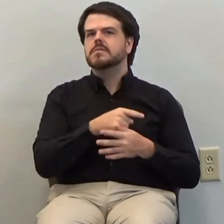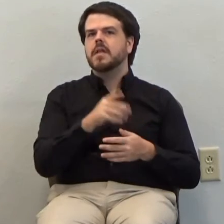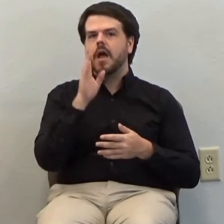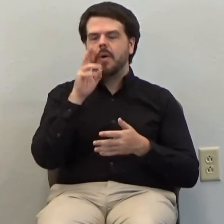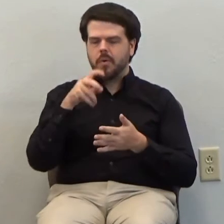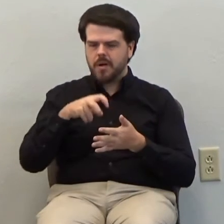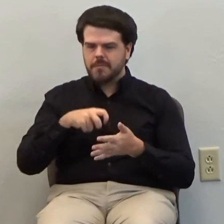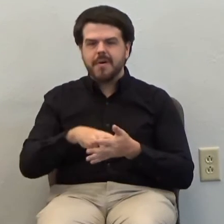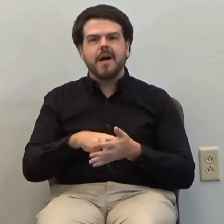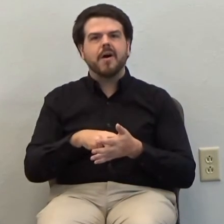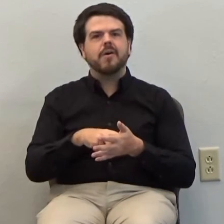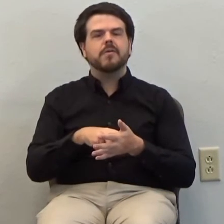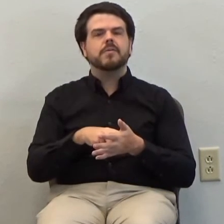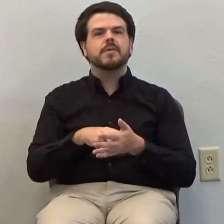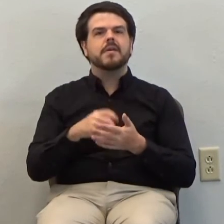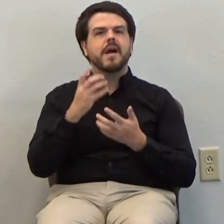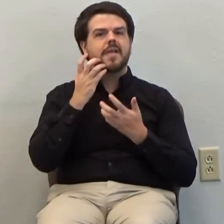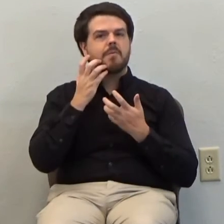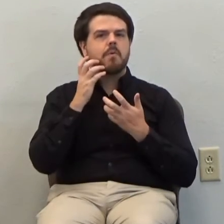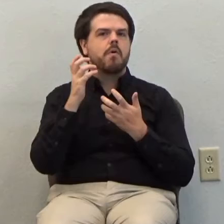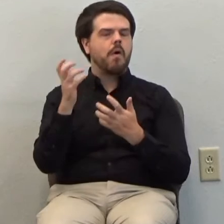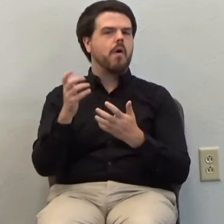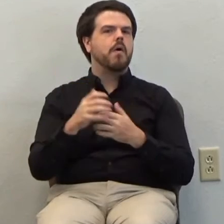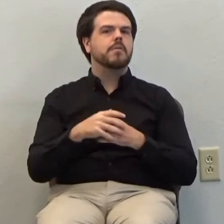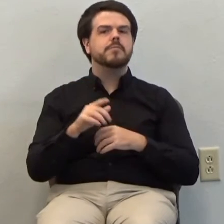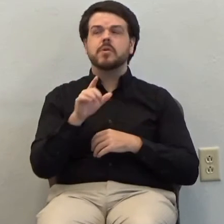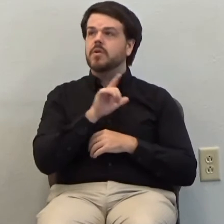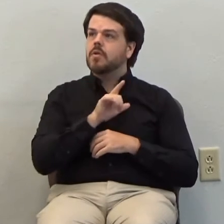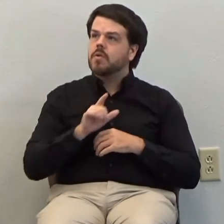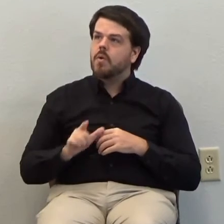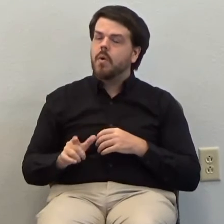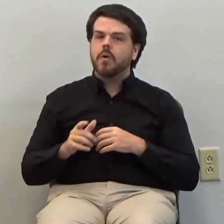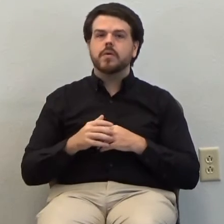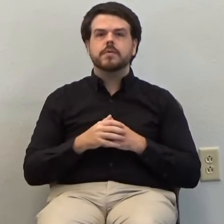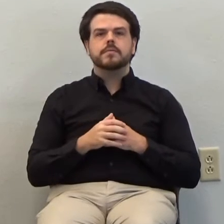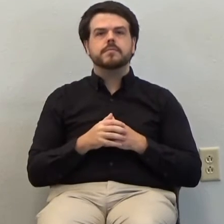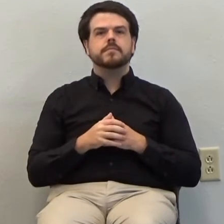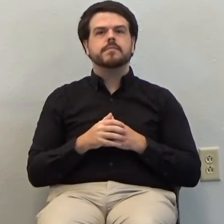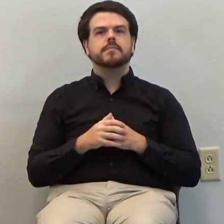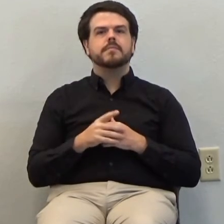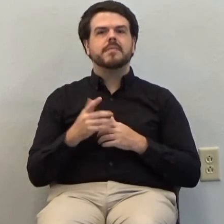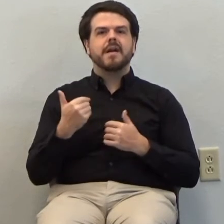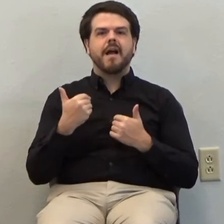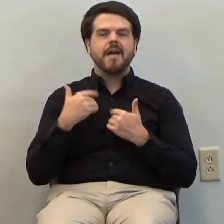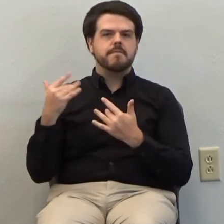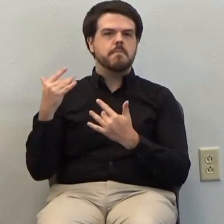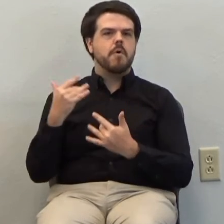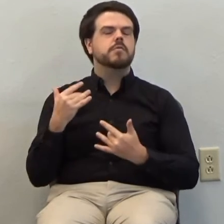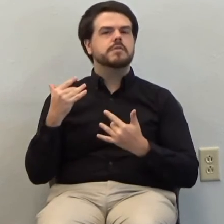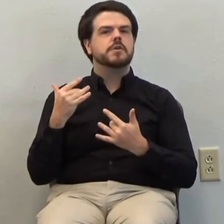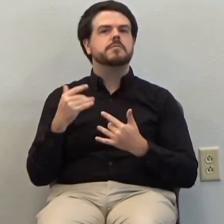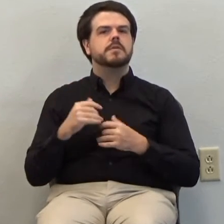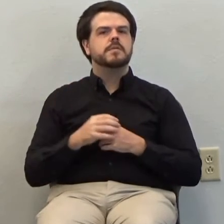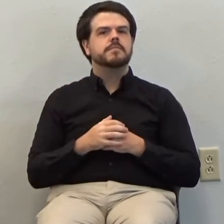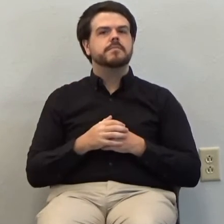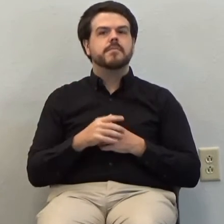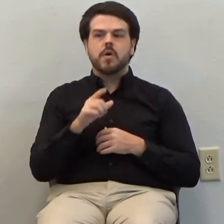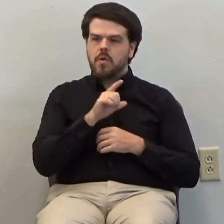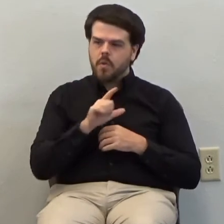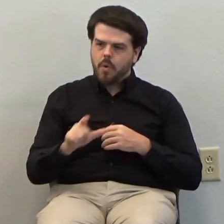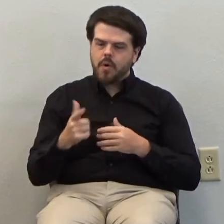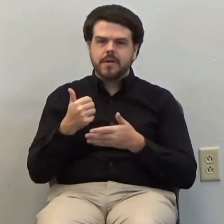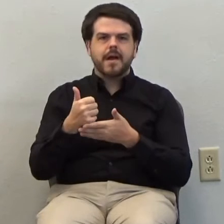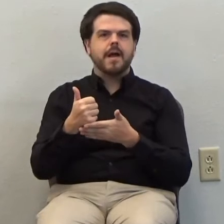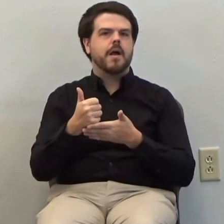call out Lord Lord have mercy on me Lord